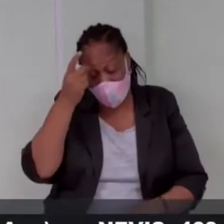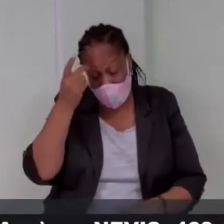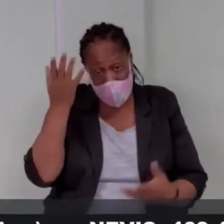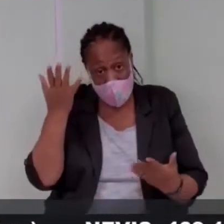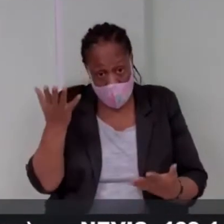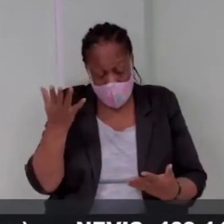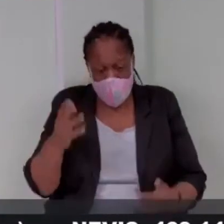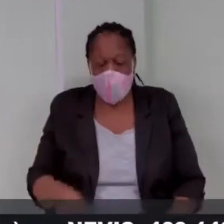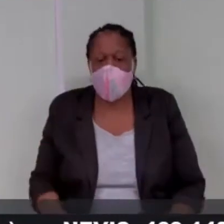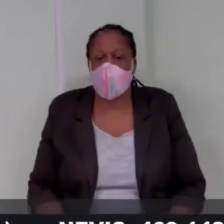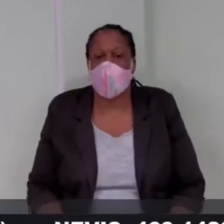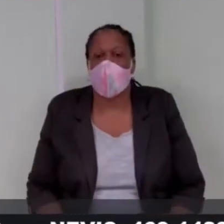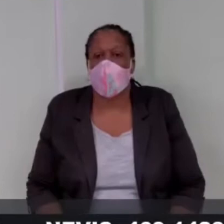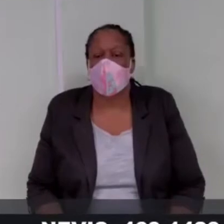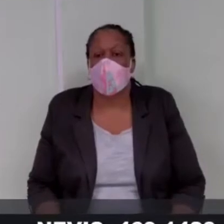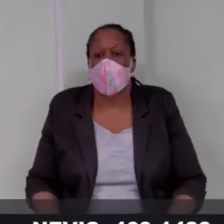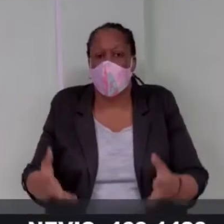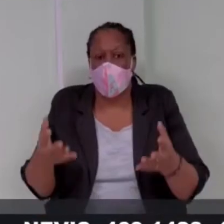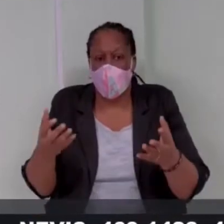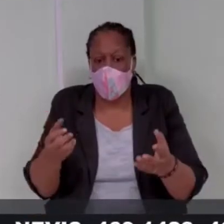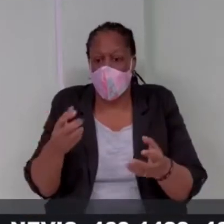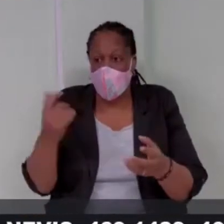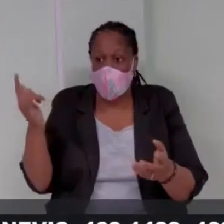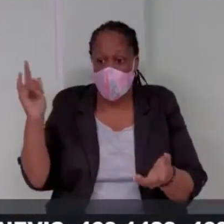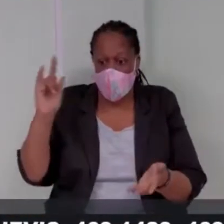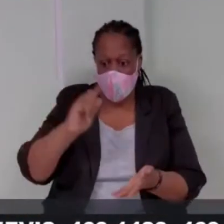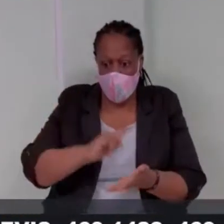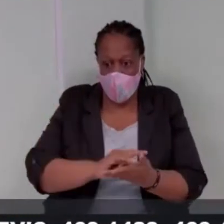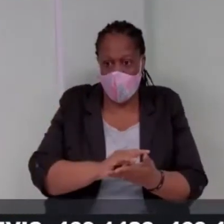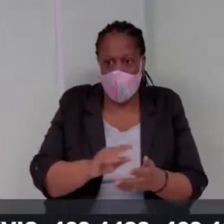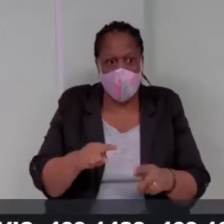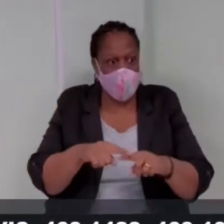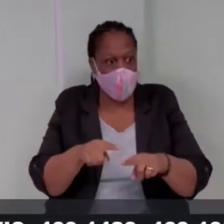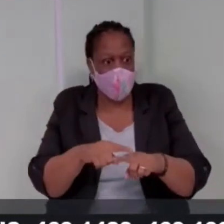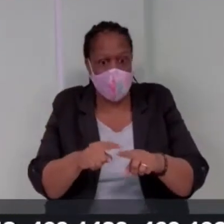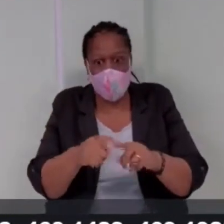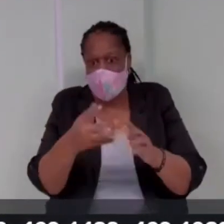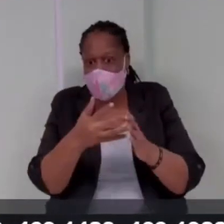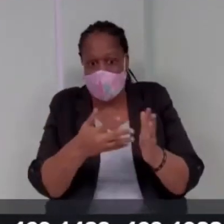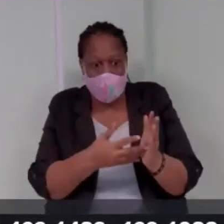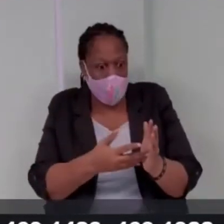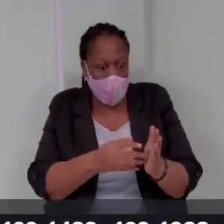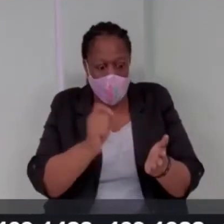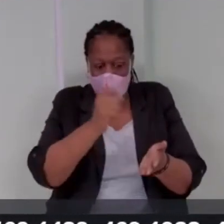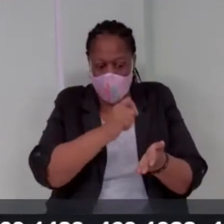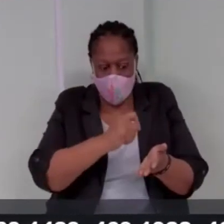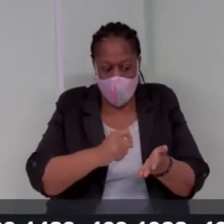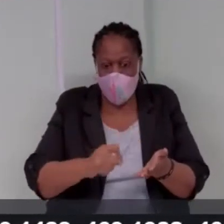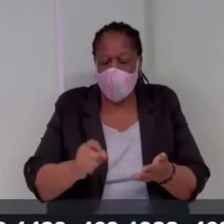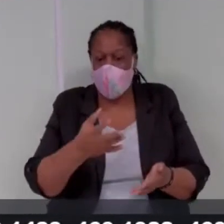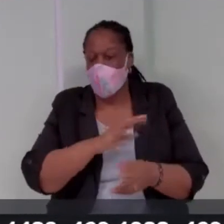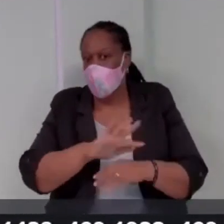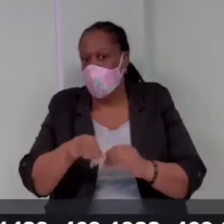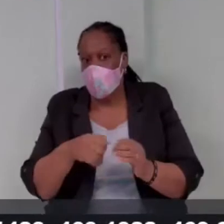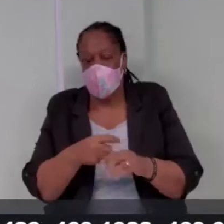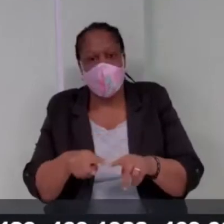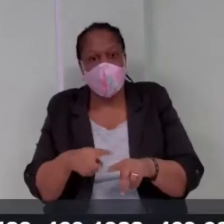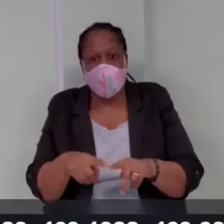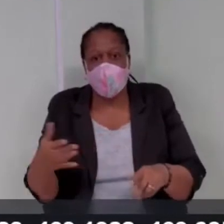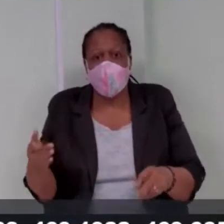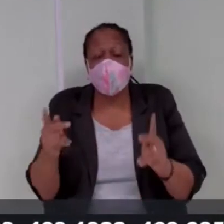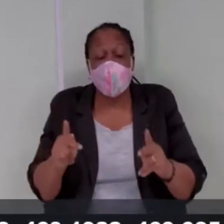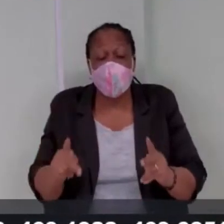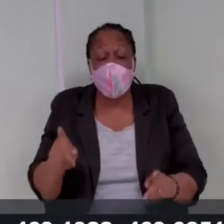might be stringent but necessarily so so as to mitigate the risk of importation of the